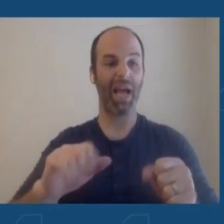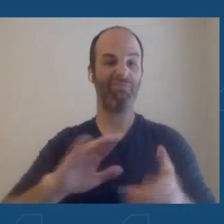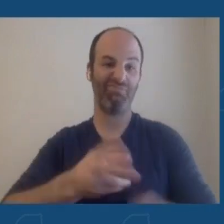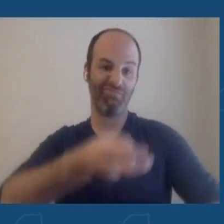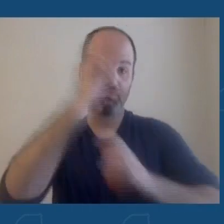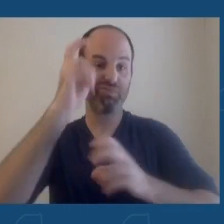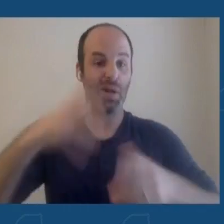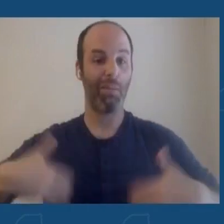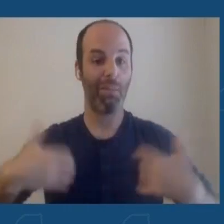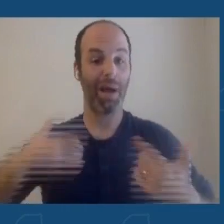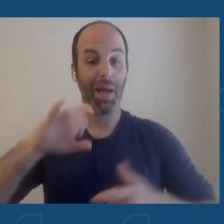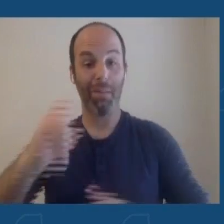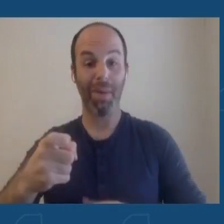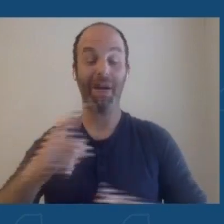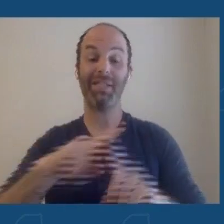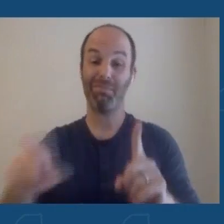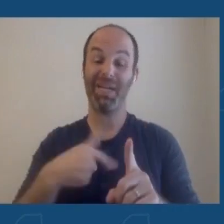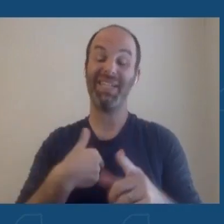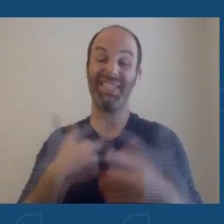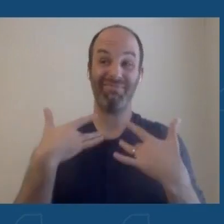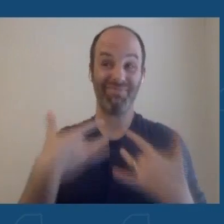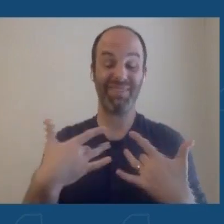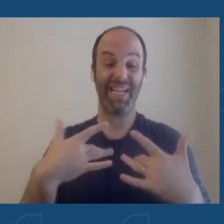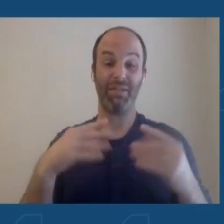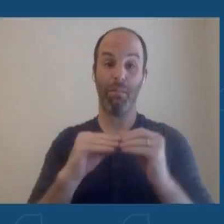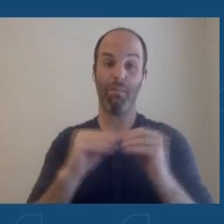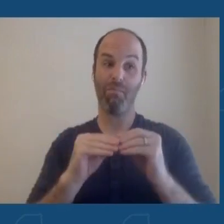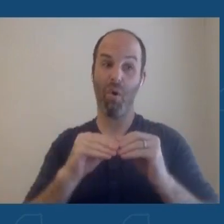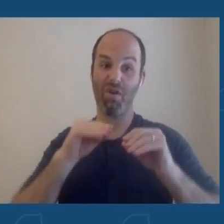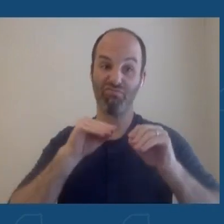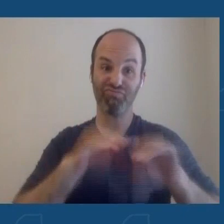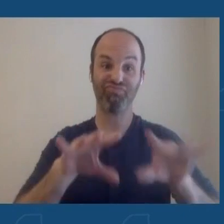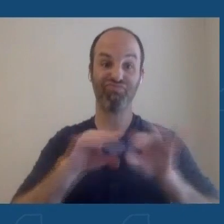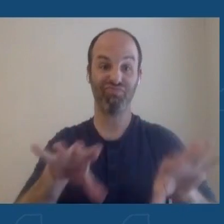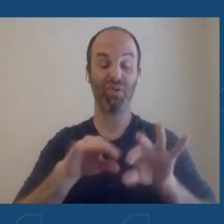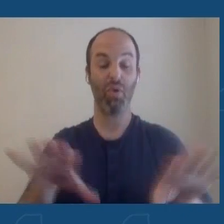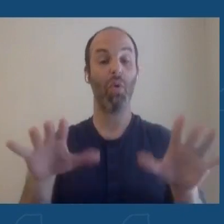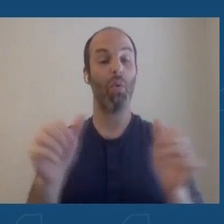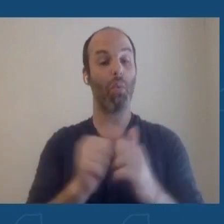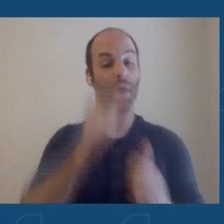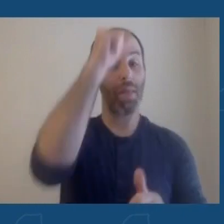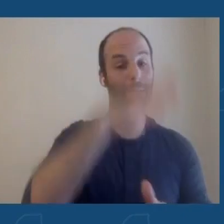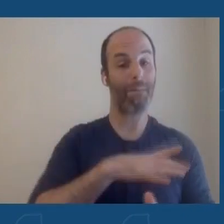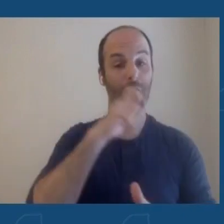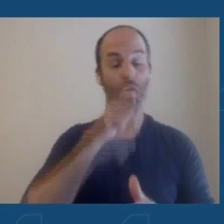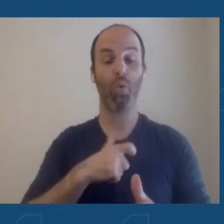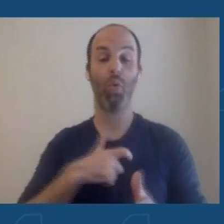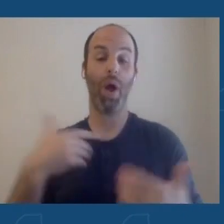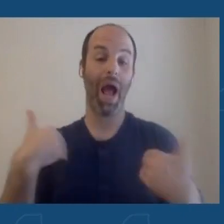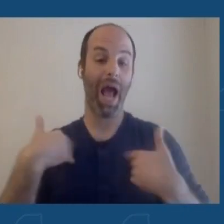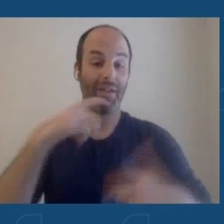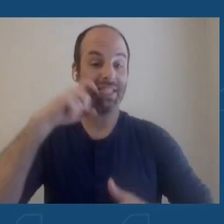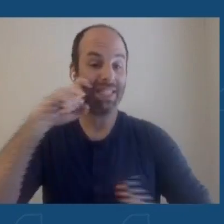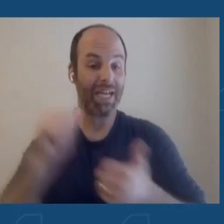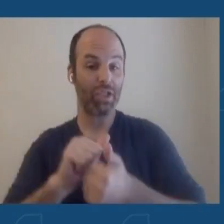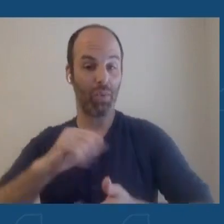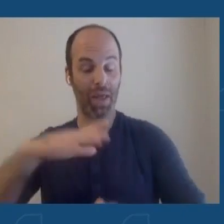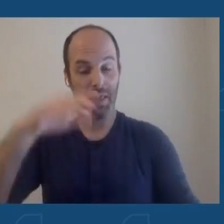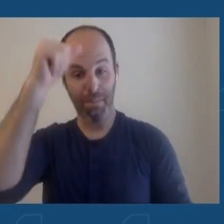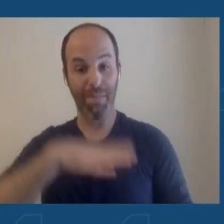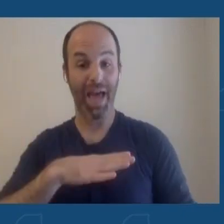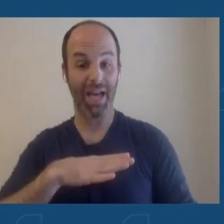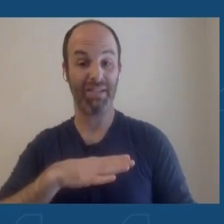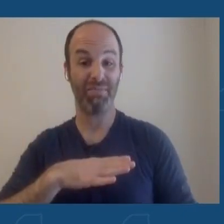social networks of men who have sex with men. So, as ever, the department is providing information to the public,